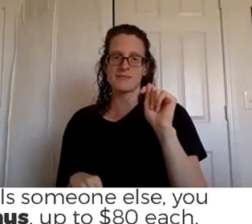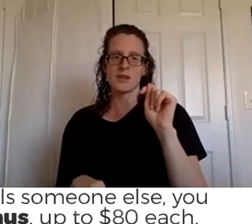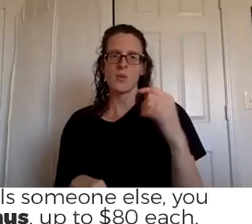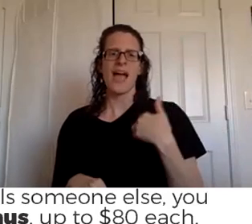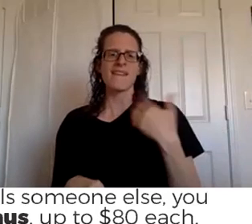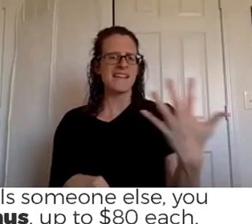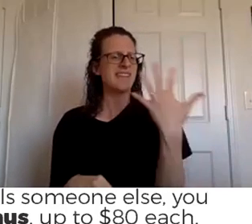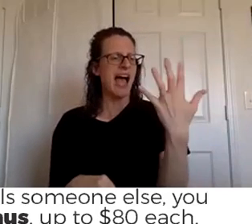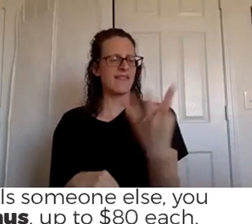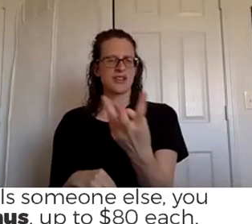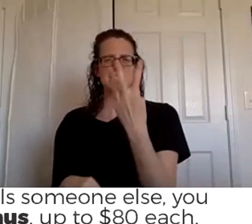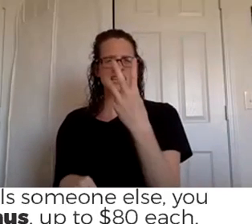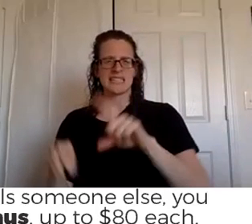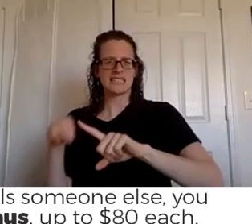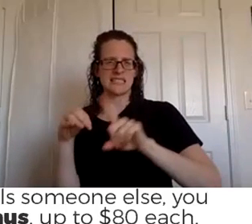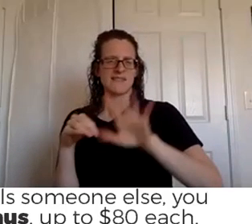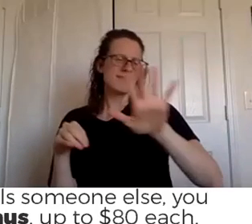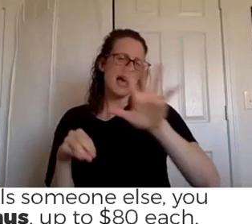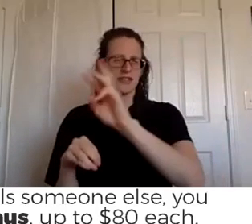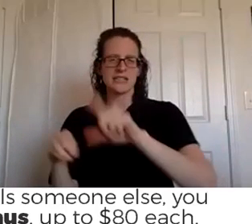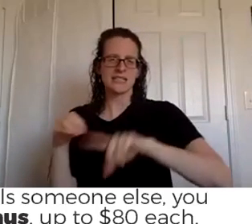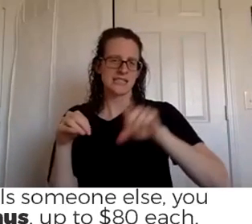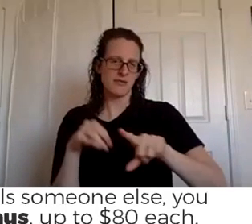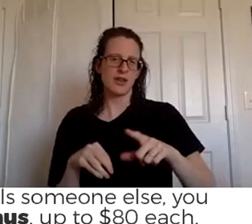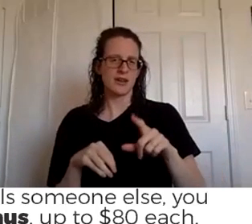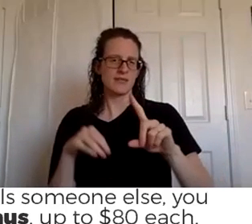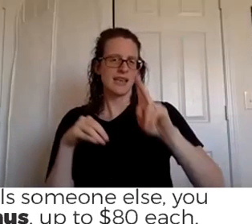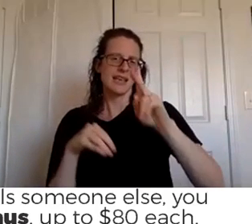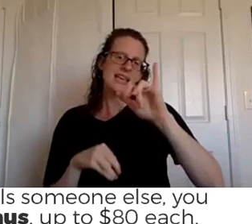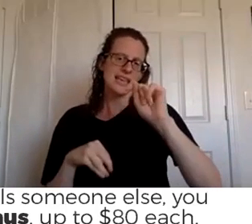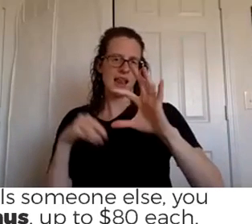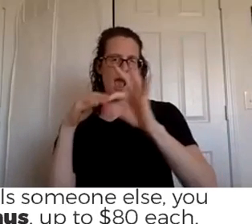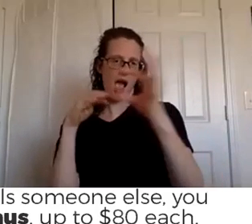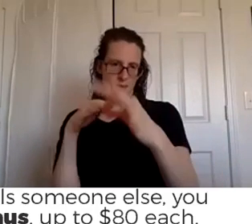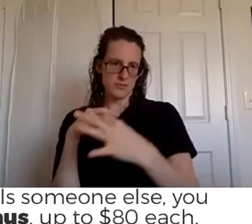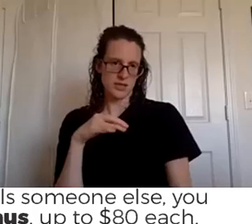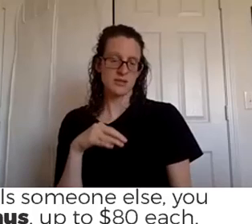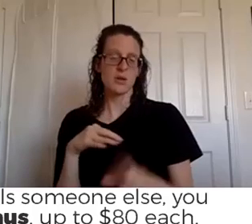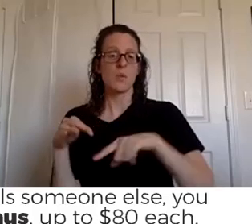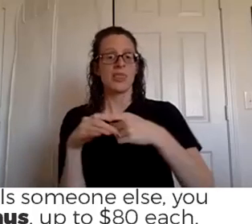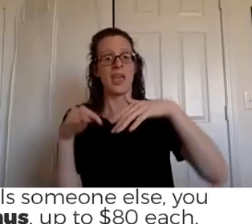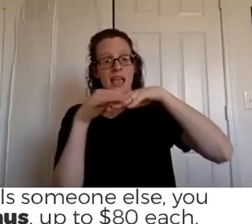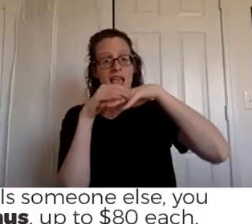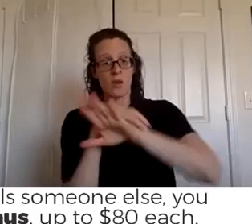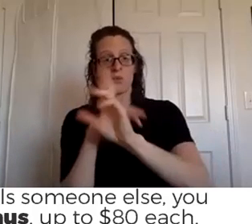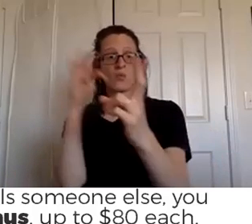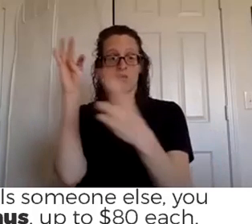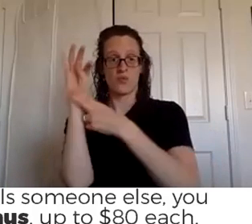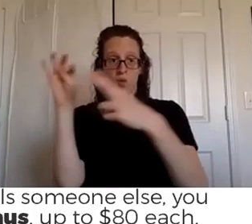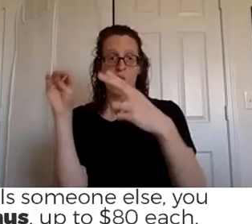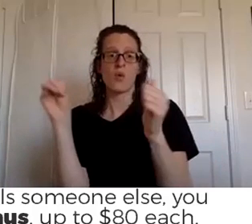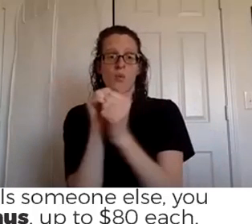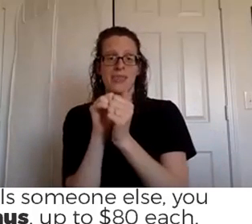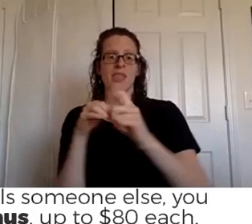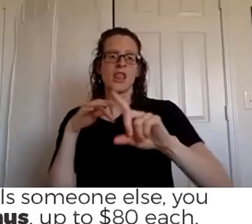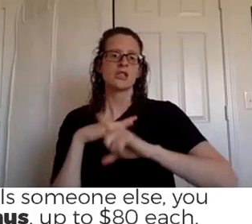or six different premium starter kit options now when they enroll with one of those new premium starter